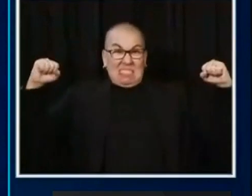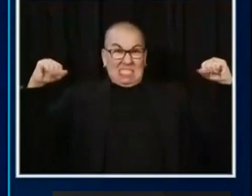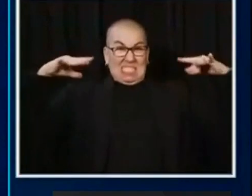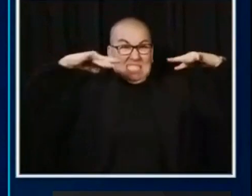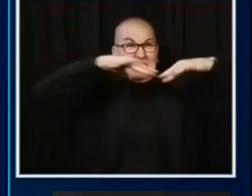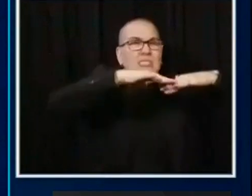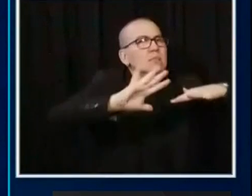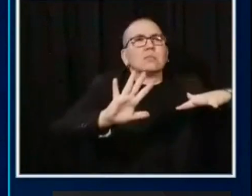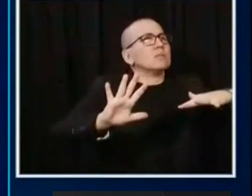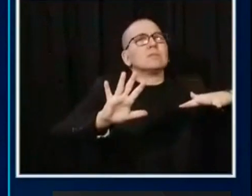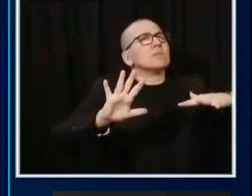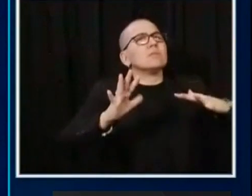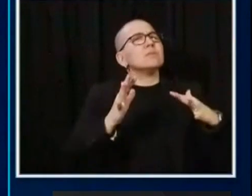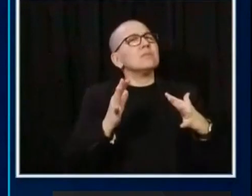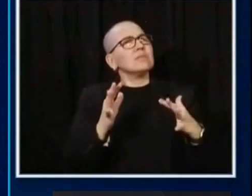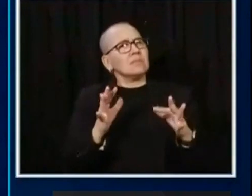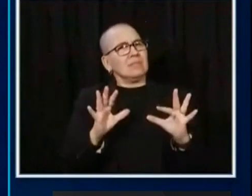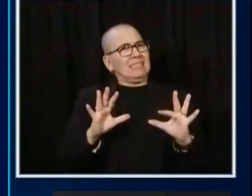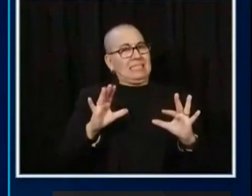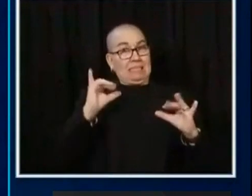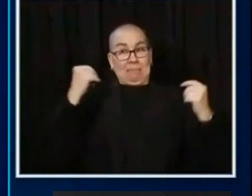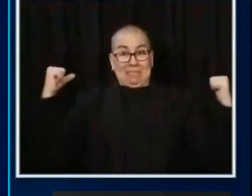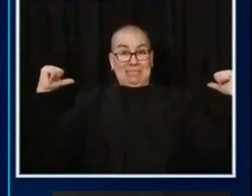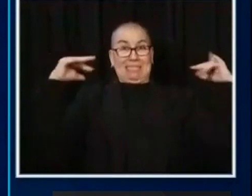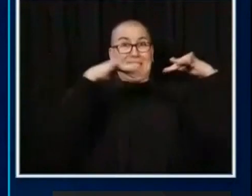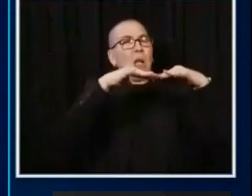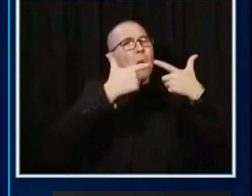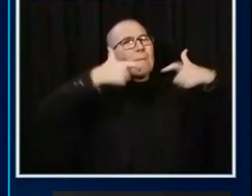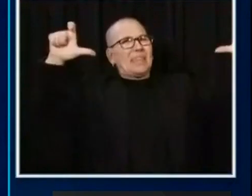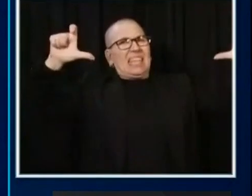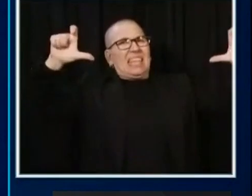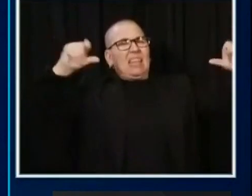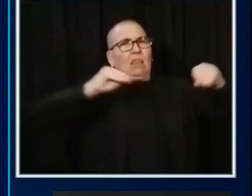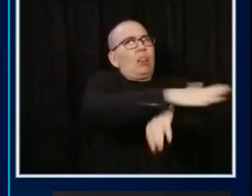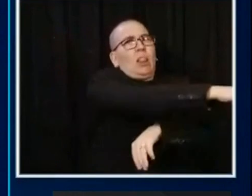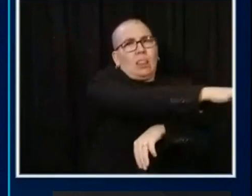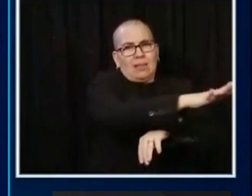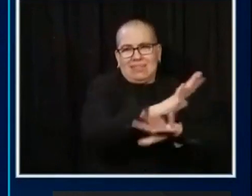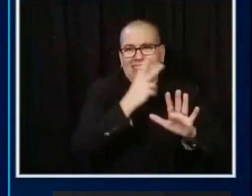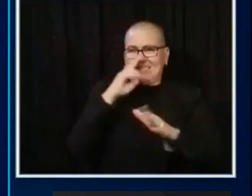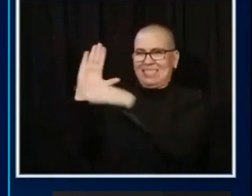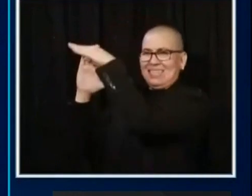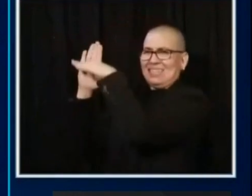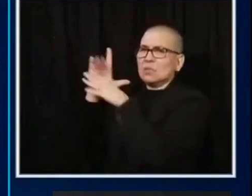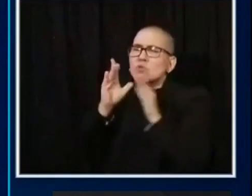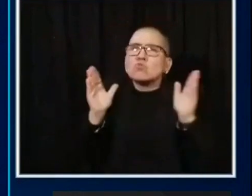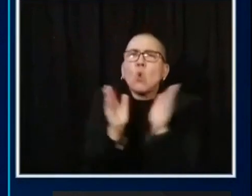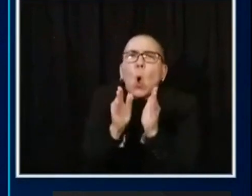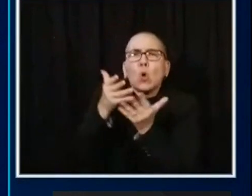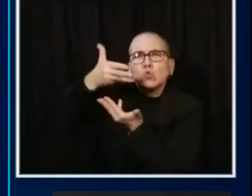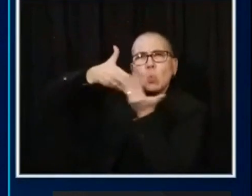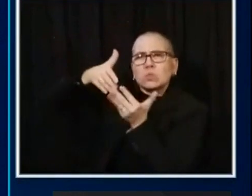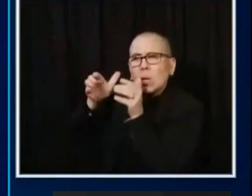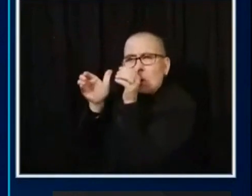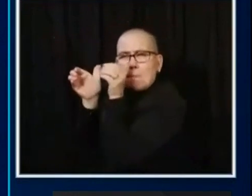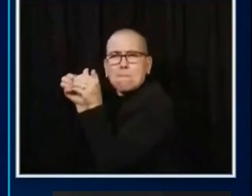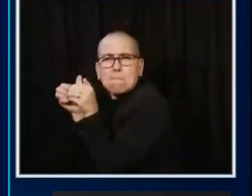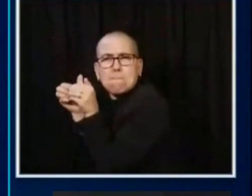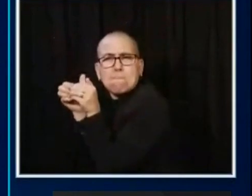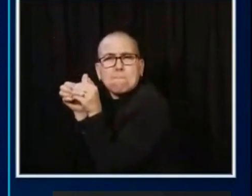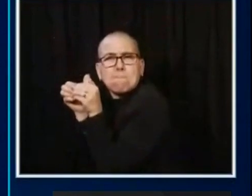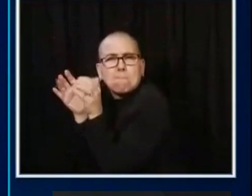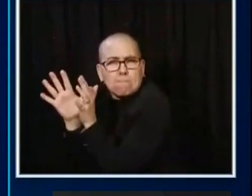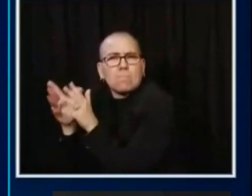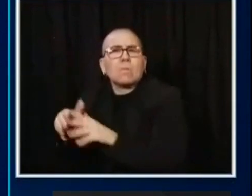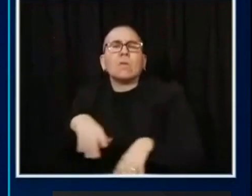source of transmission is where lots of people gather, gather in a home, either to watch a football game, celebrate a birthday, do something